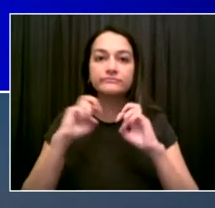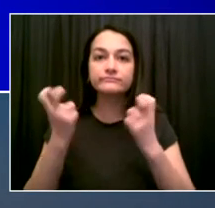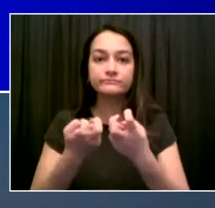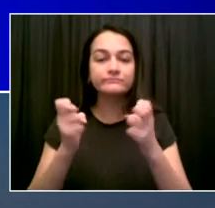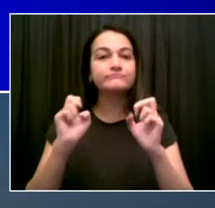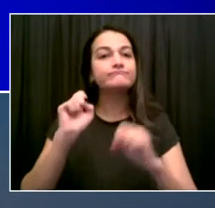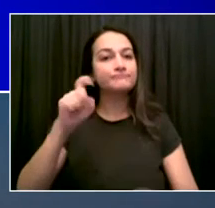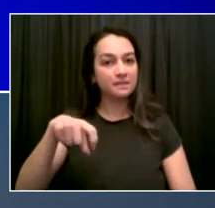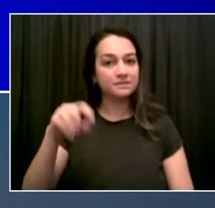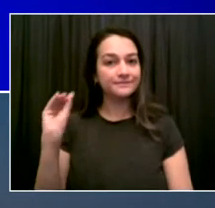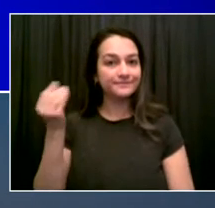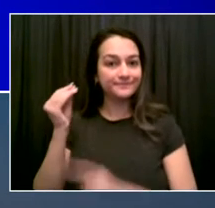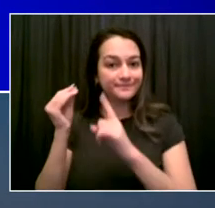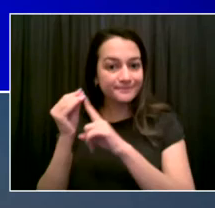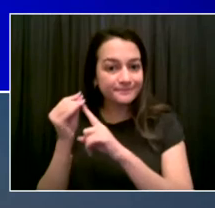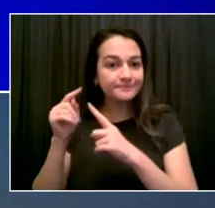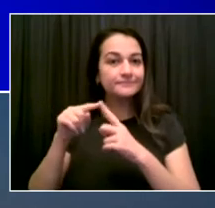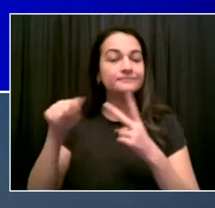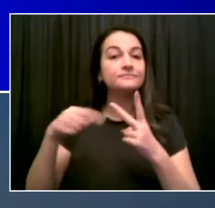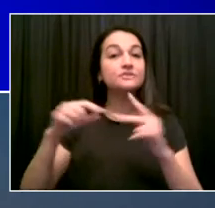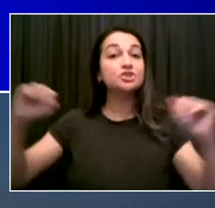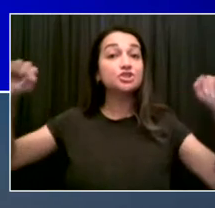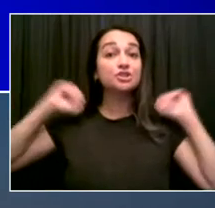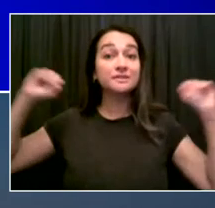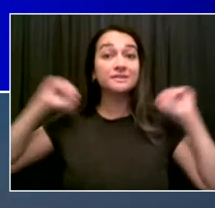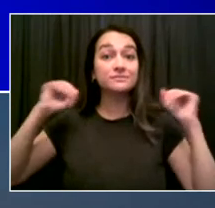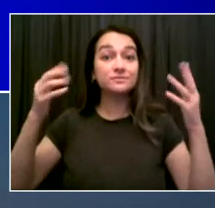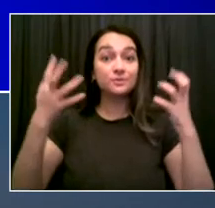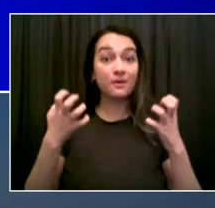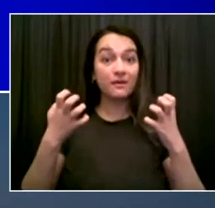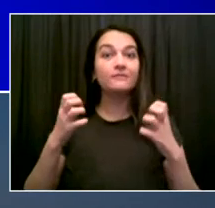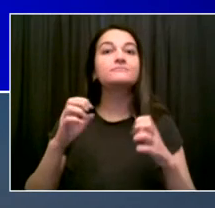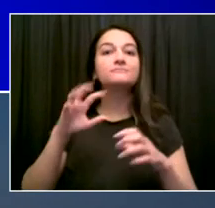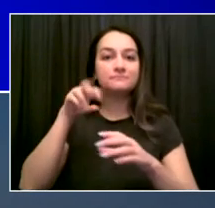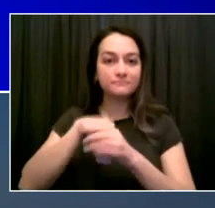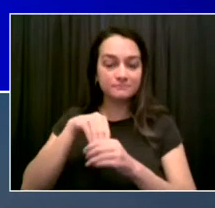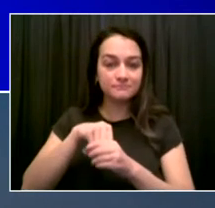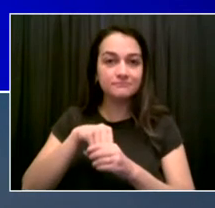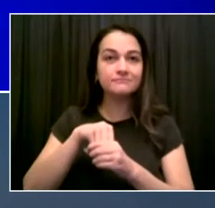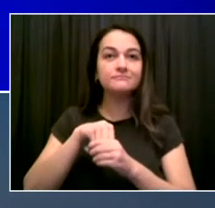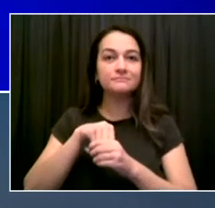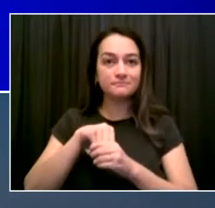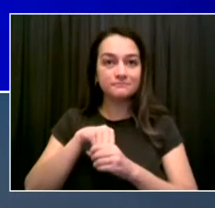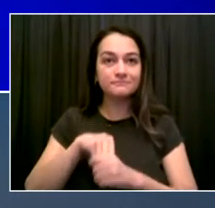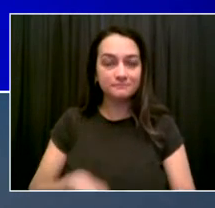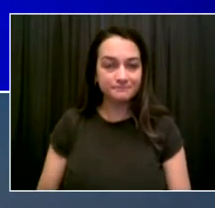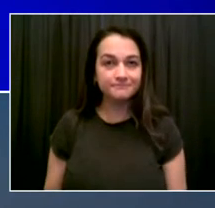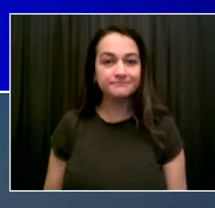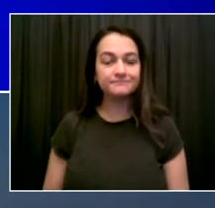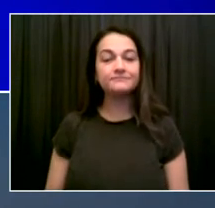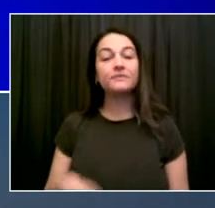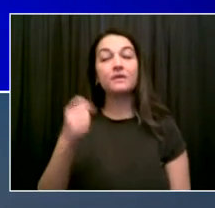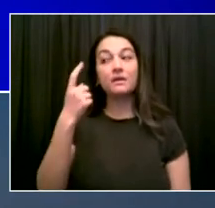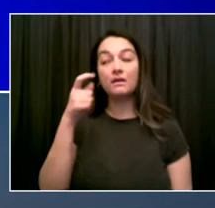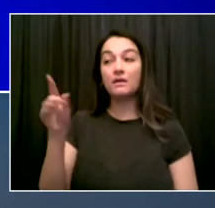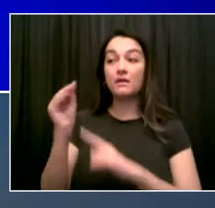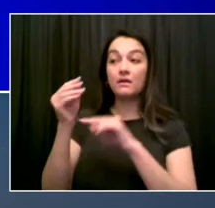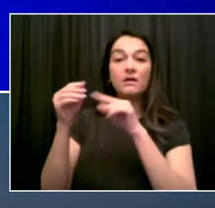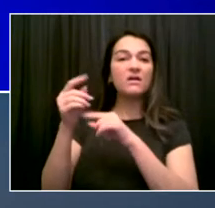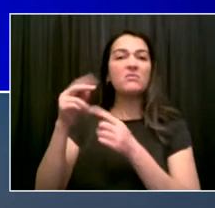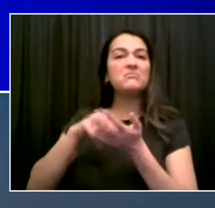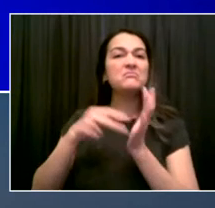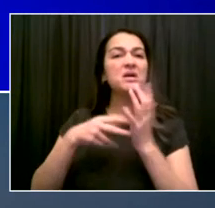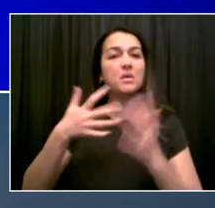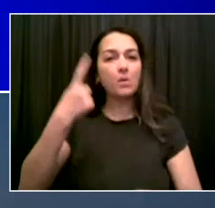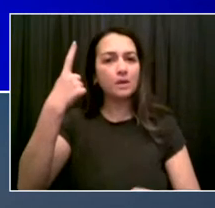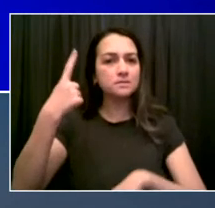terms of work. They'll need at least one dose. This is crucial because we know that this will encourage a lot